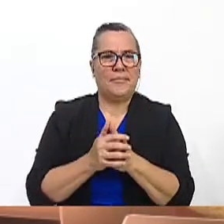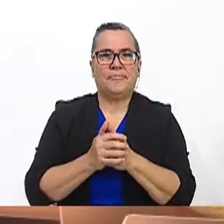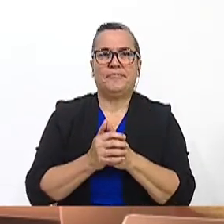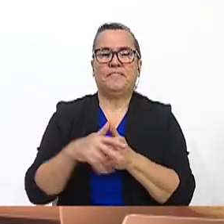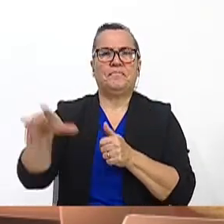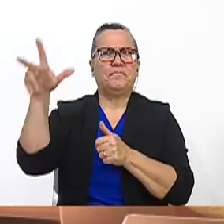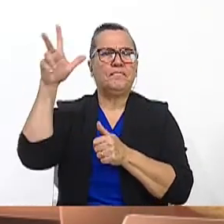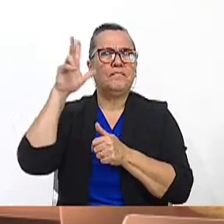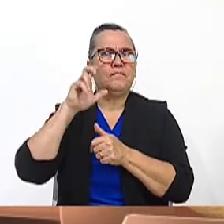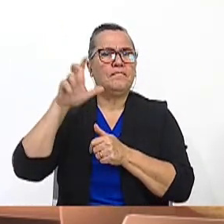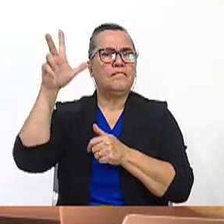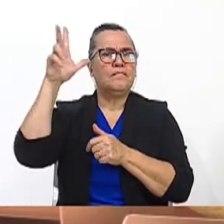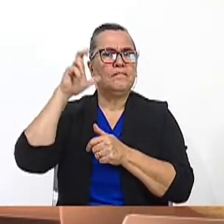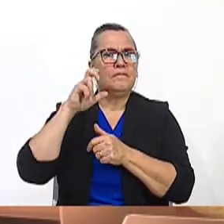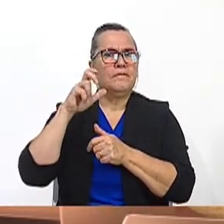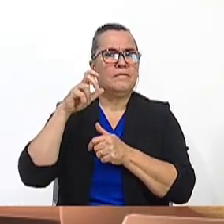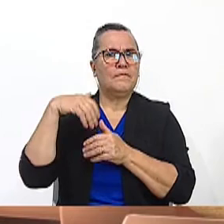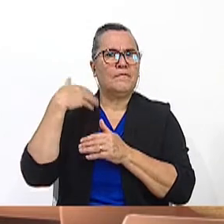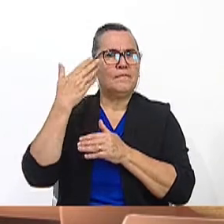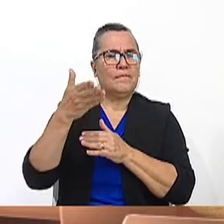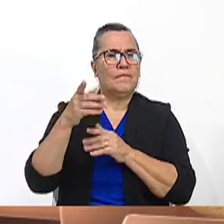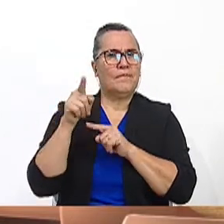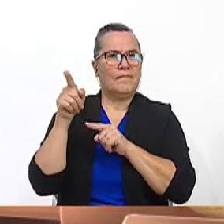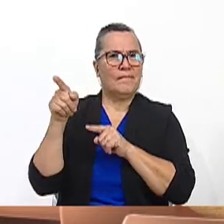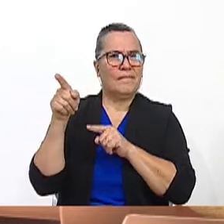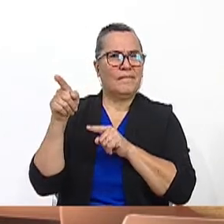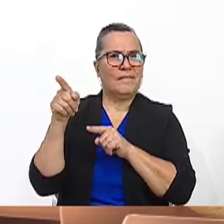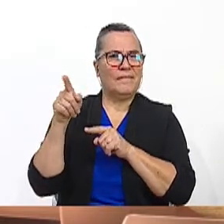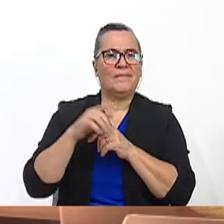listen to the following. Pay attention.